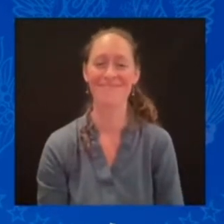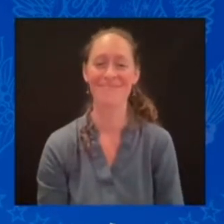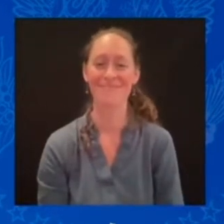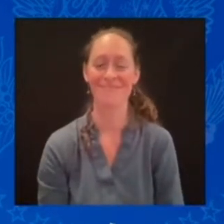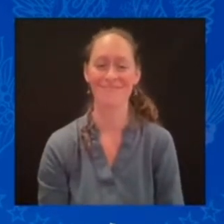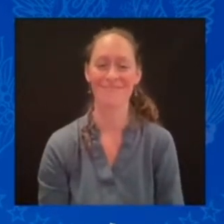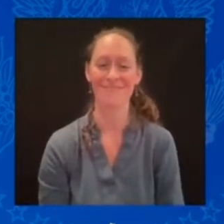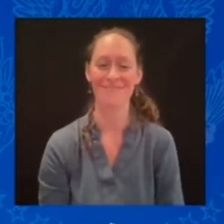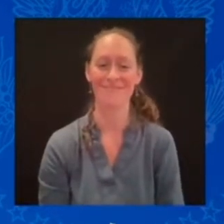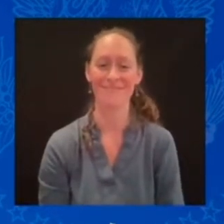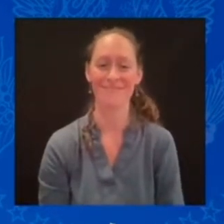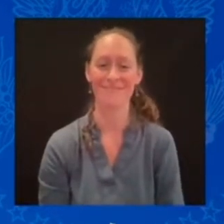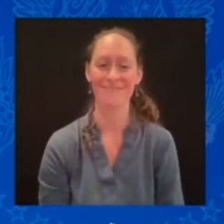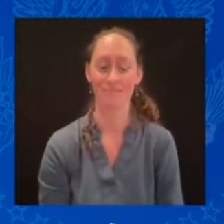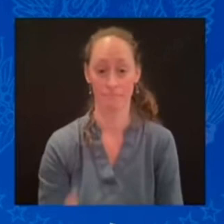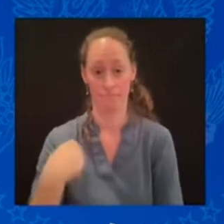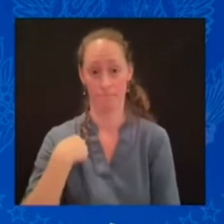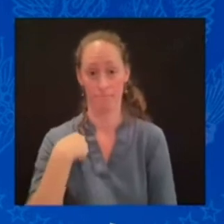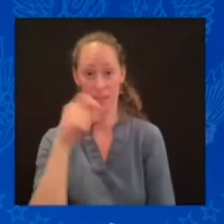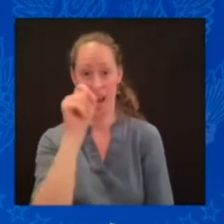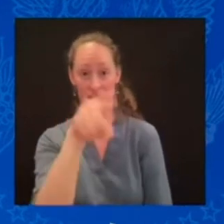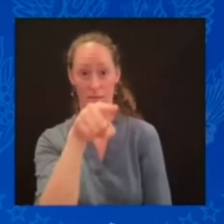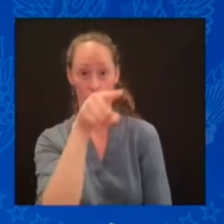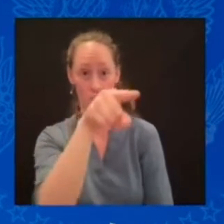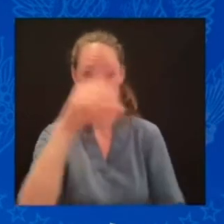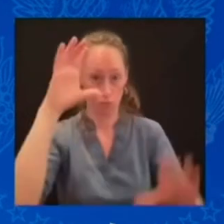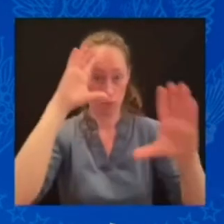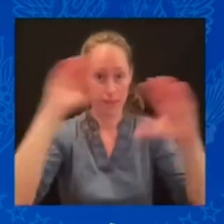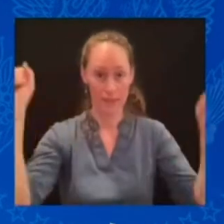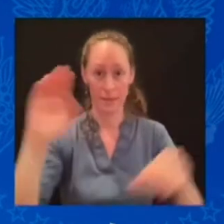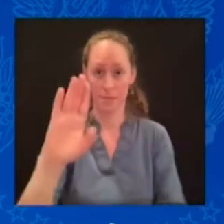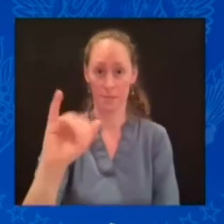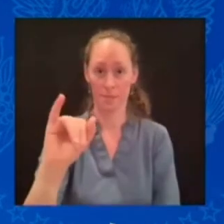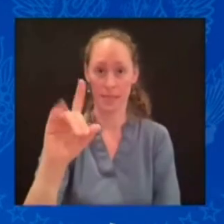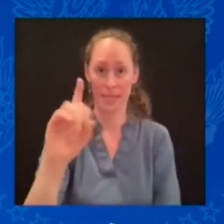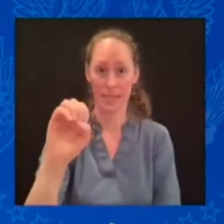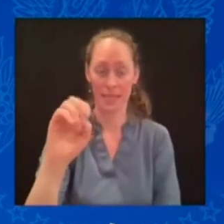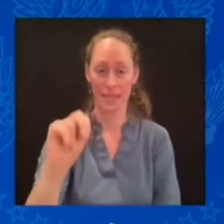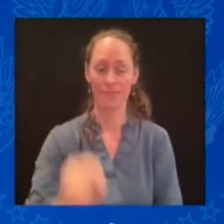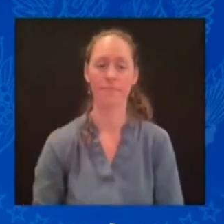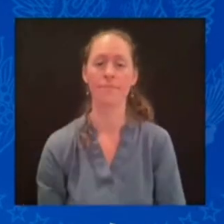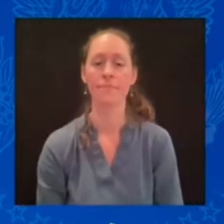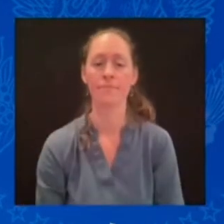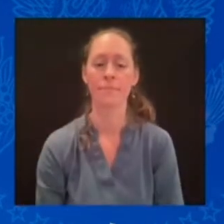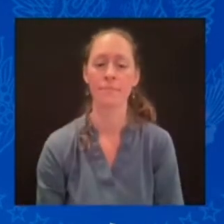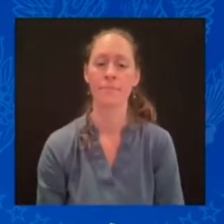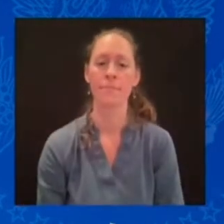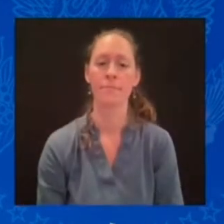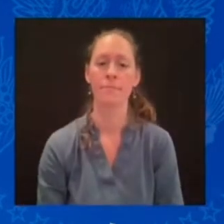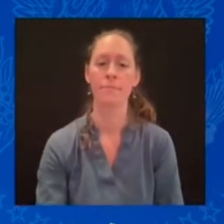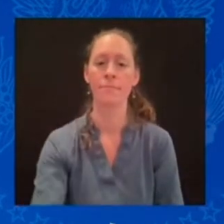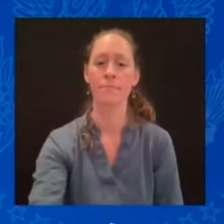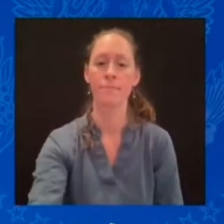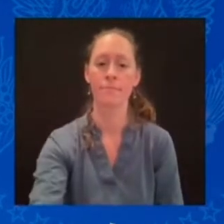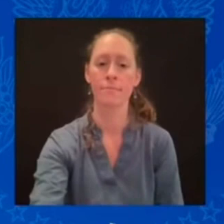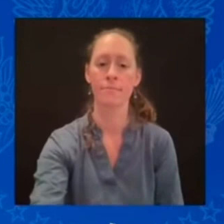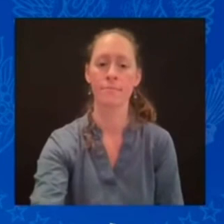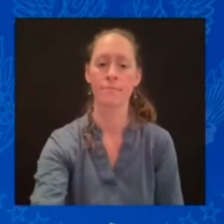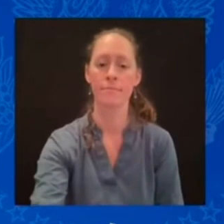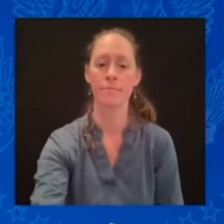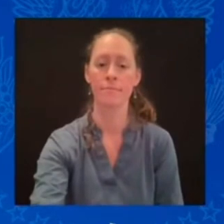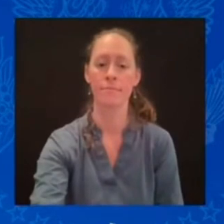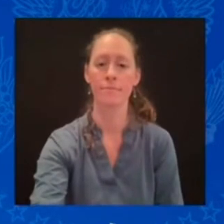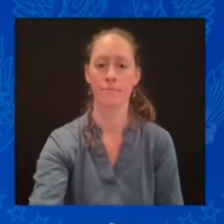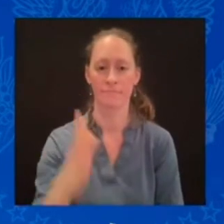Biden. The political volatility of US remains a big worry for European partners. Meanwhile, back in